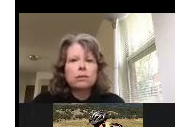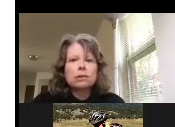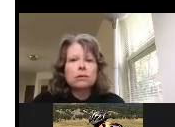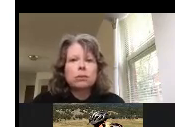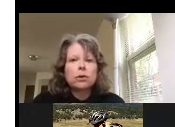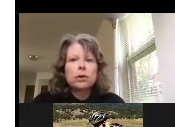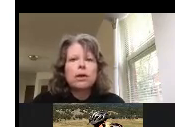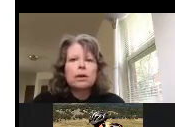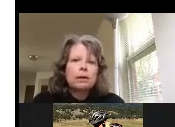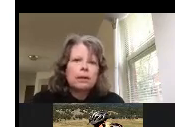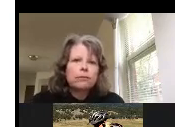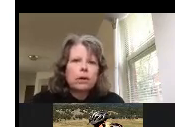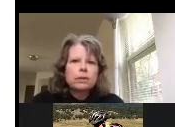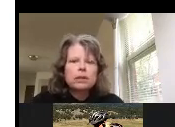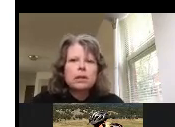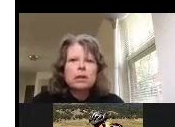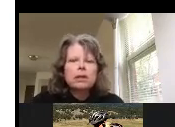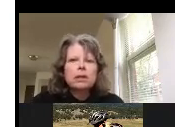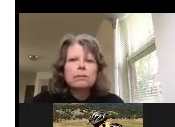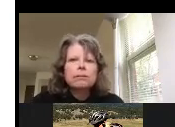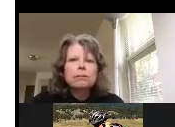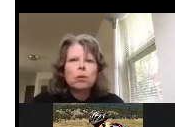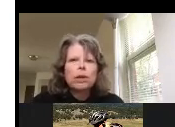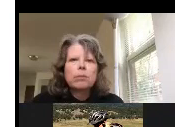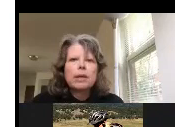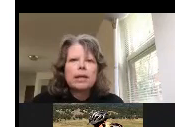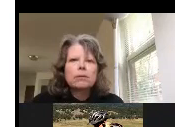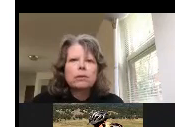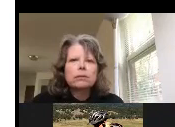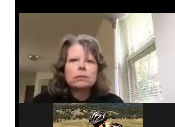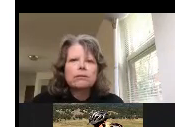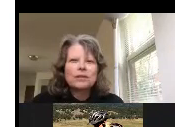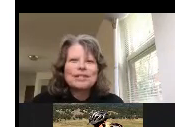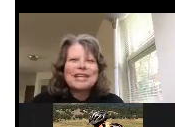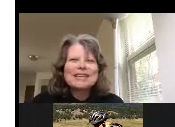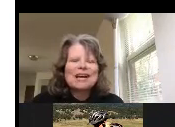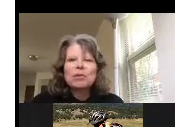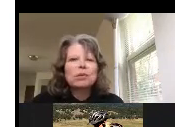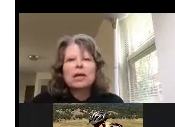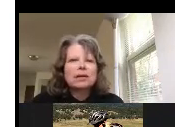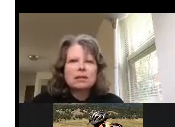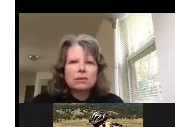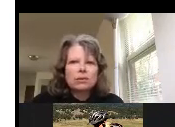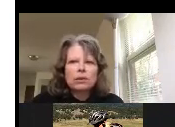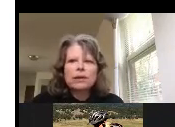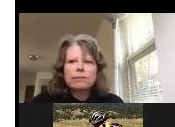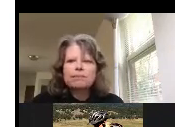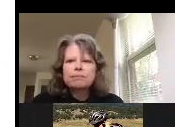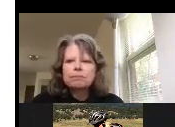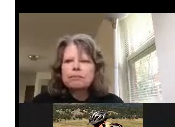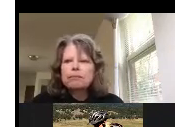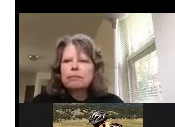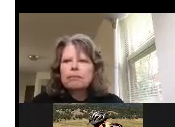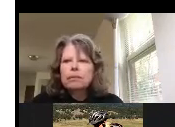process for the consumer and for us um quite a bit we'll definitely take that but we're not asking you to do that